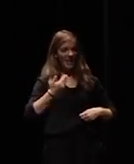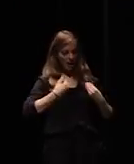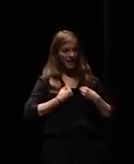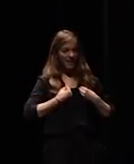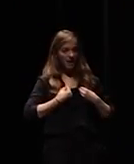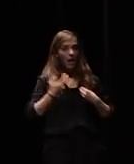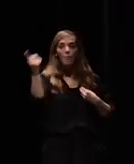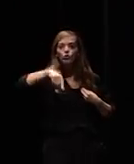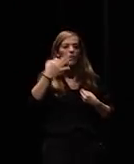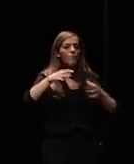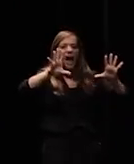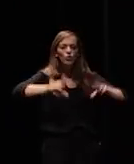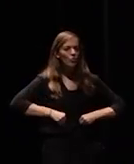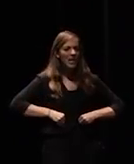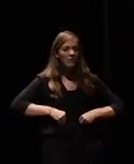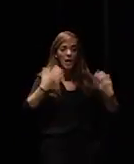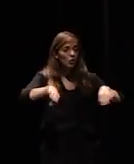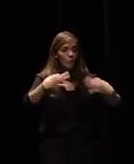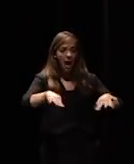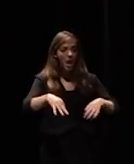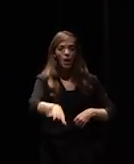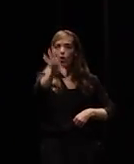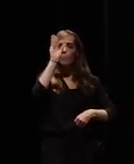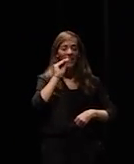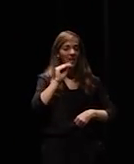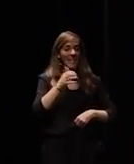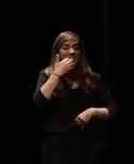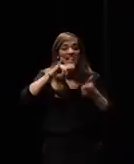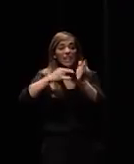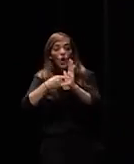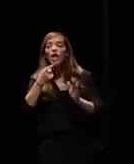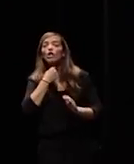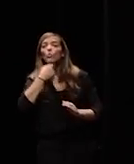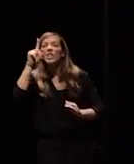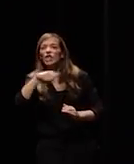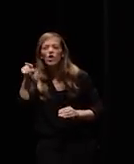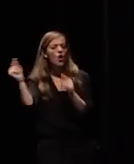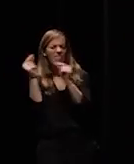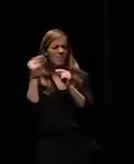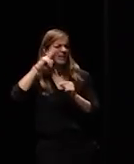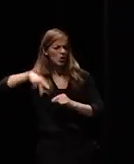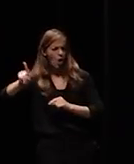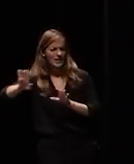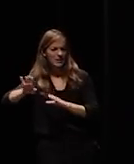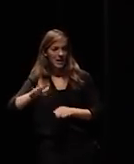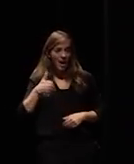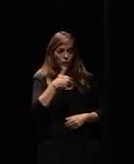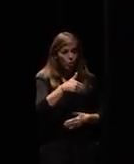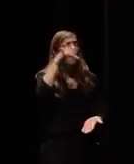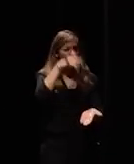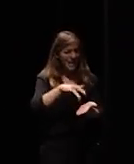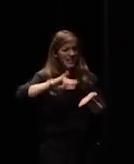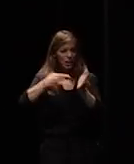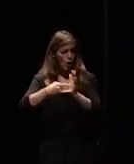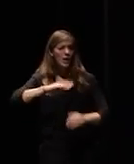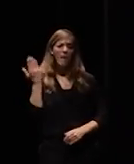understand whether you want like technology or not this is really something that's happening and on top of that we have to place what